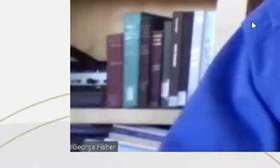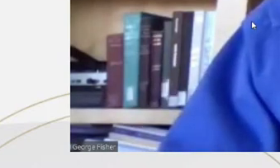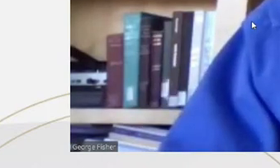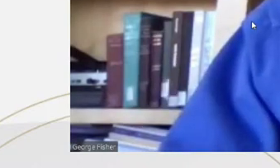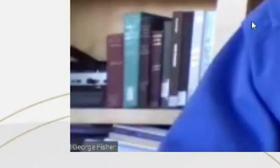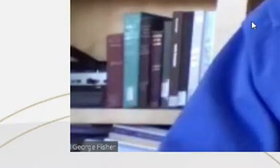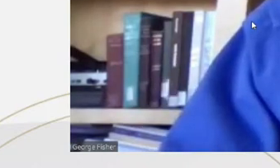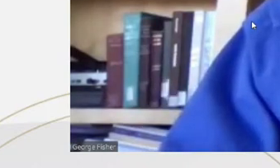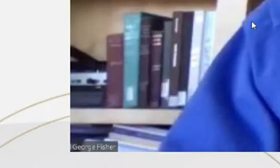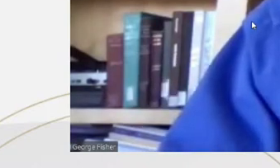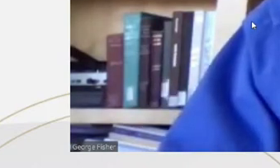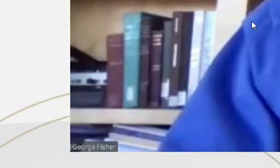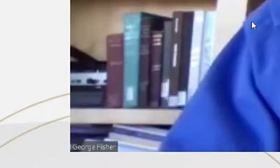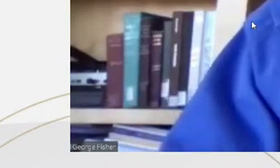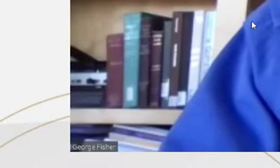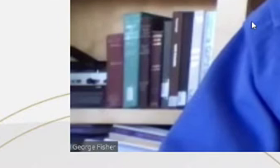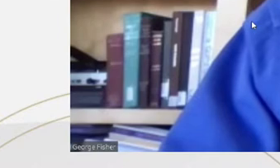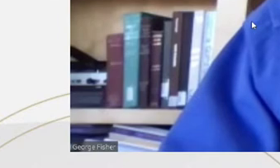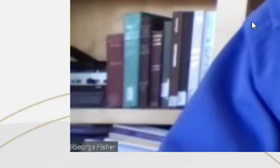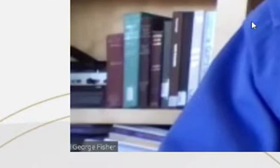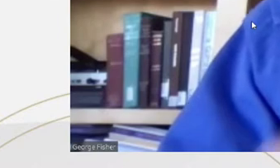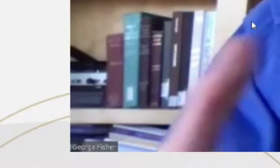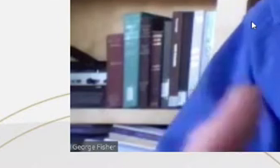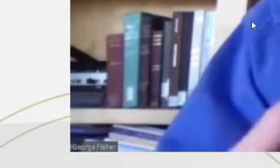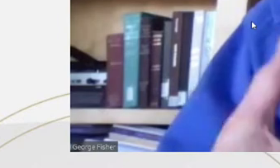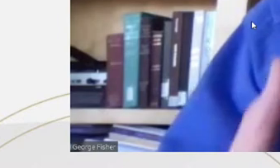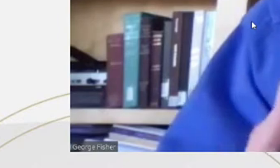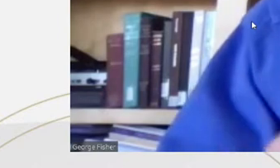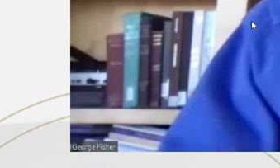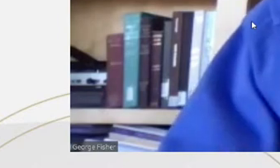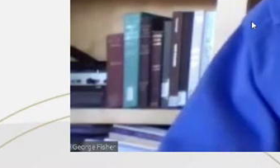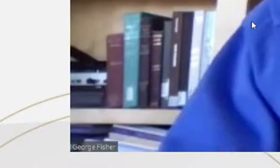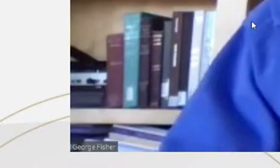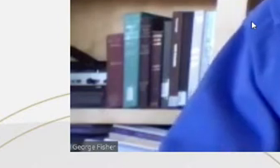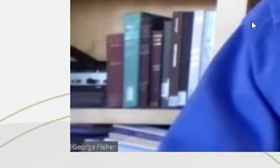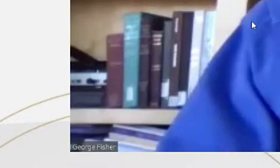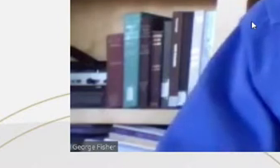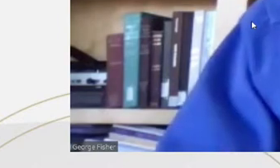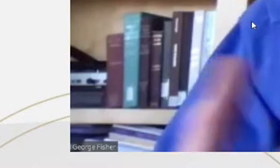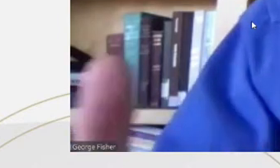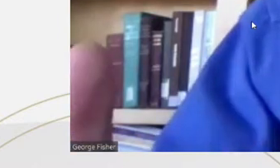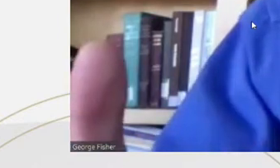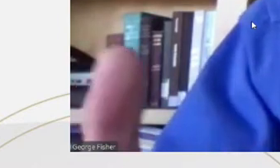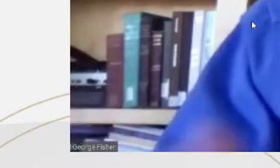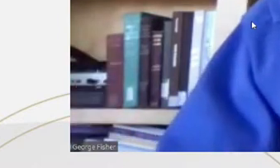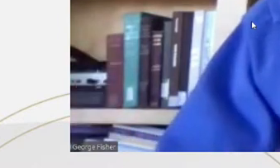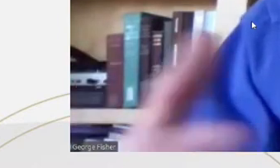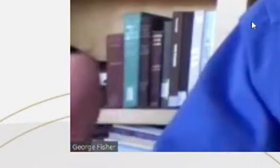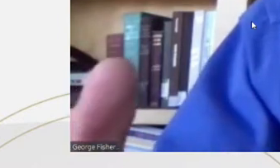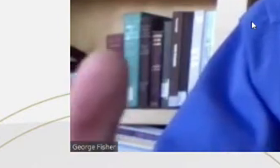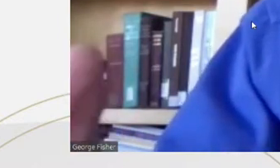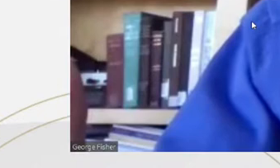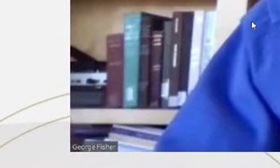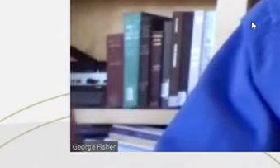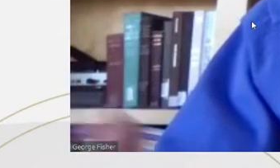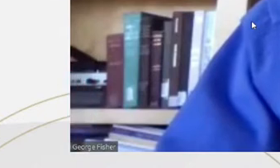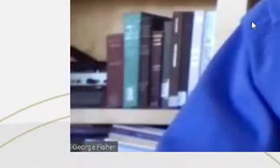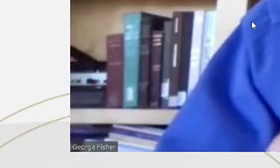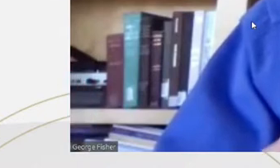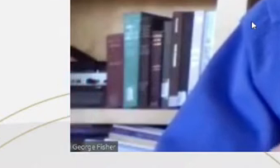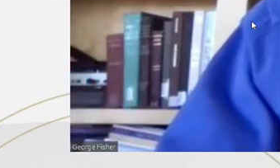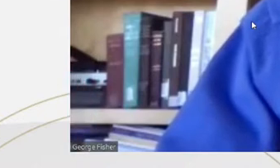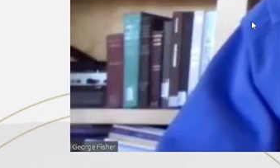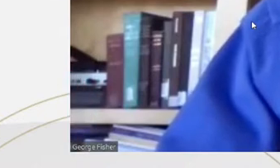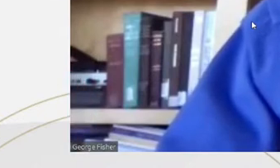legislative creation. It was a creation of the actors within the system. And that's because, as you all know, plea